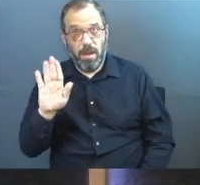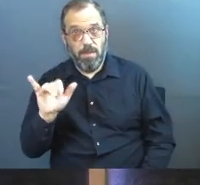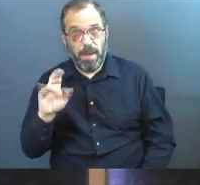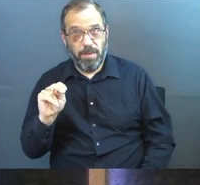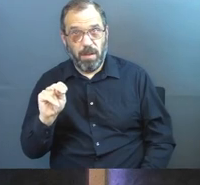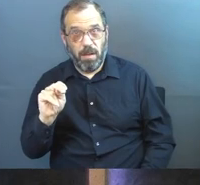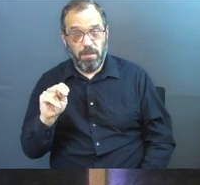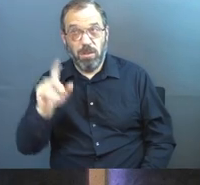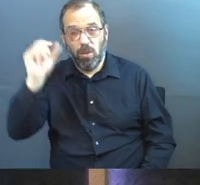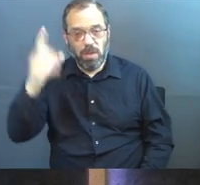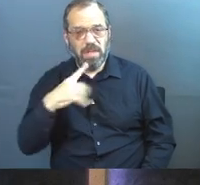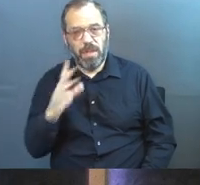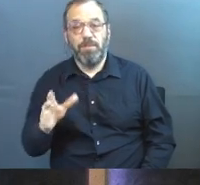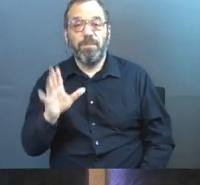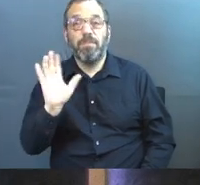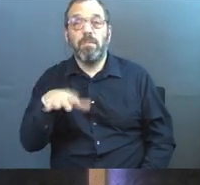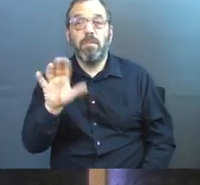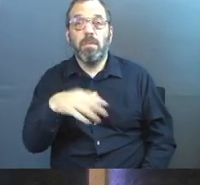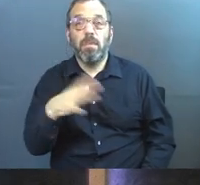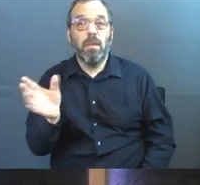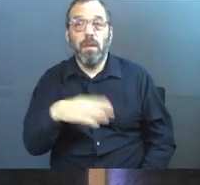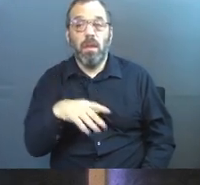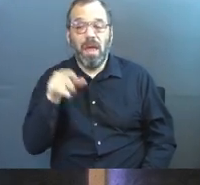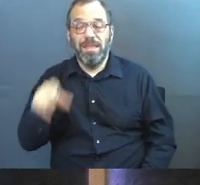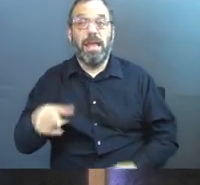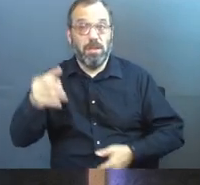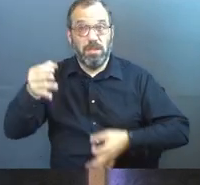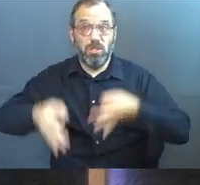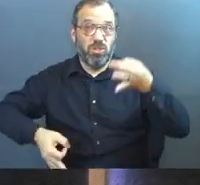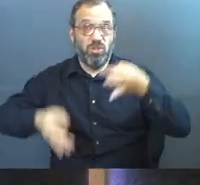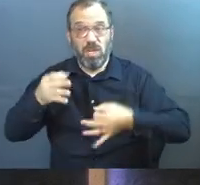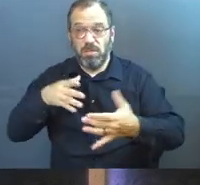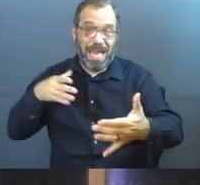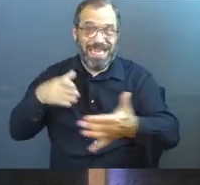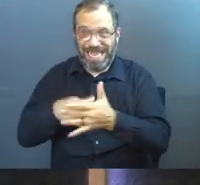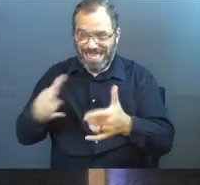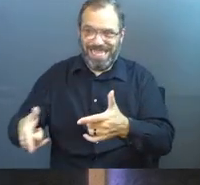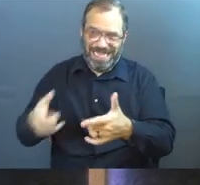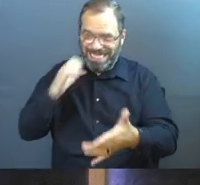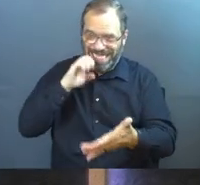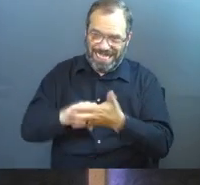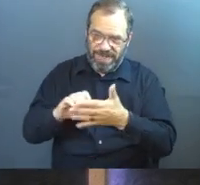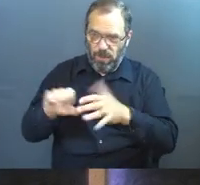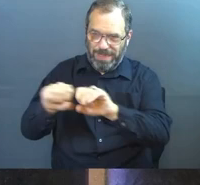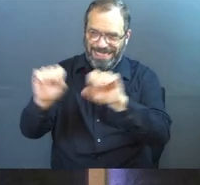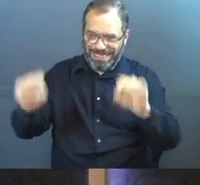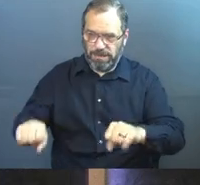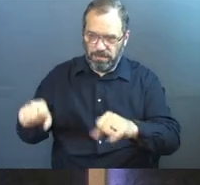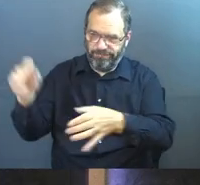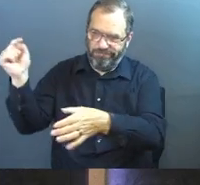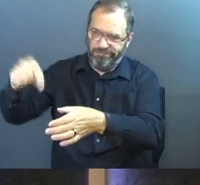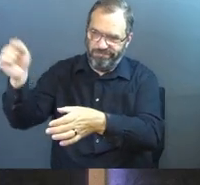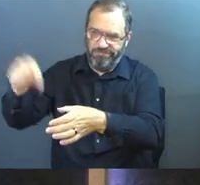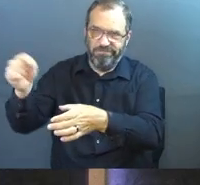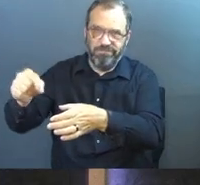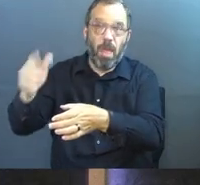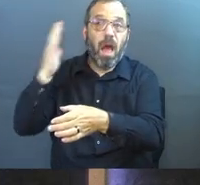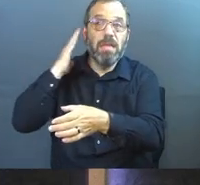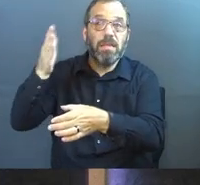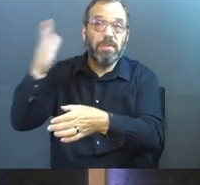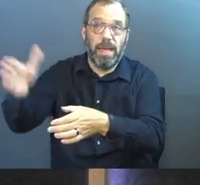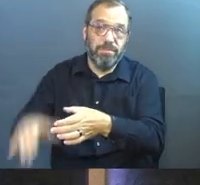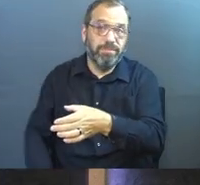So God comes in and says, ultimately, there is a judgment against this evil system. Someday.